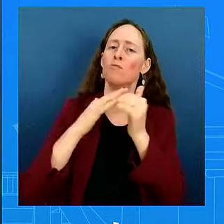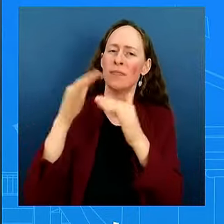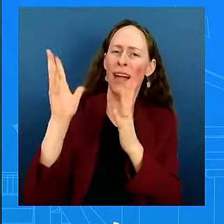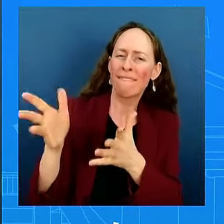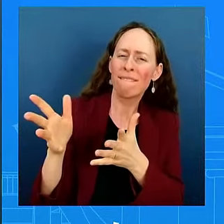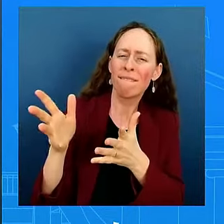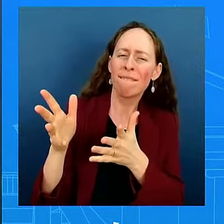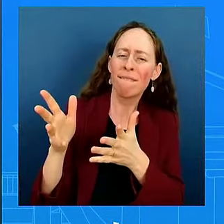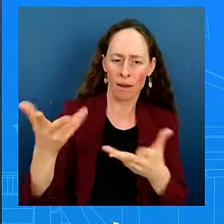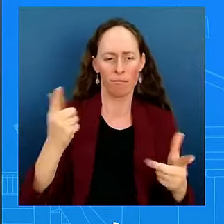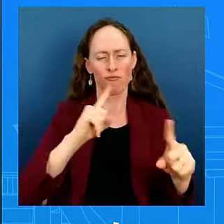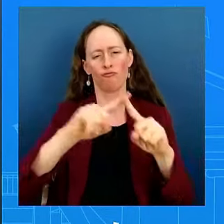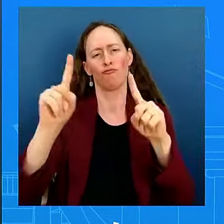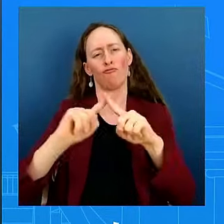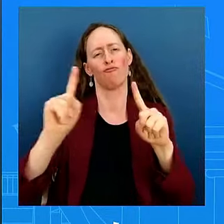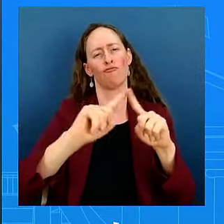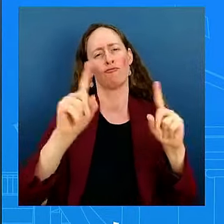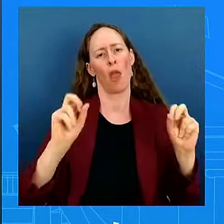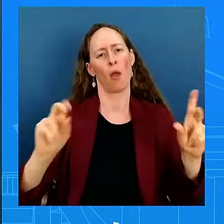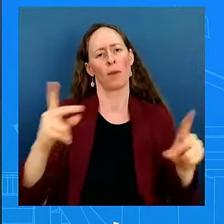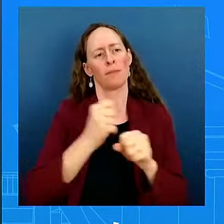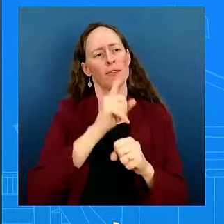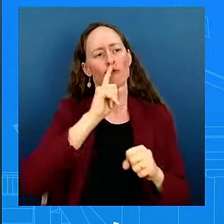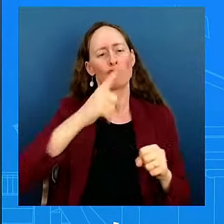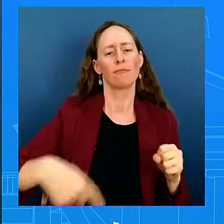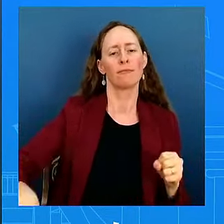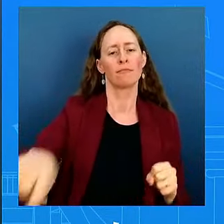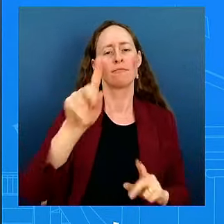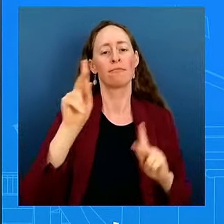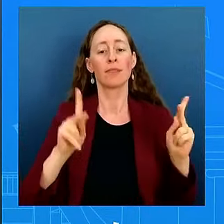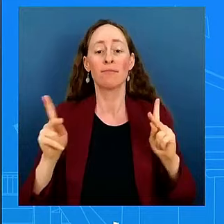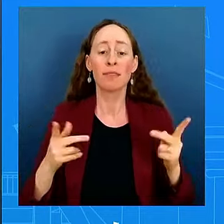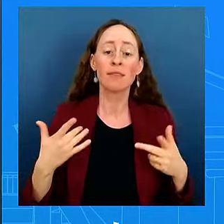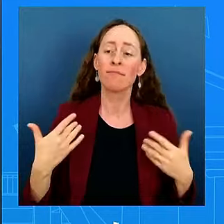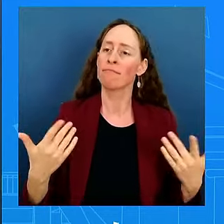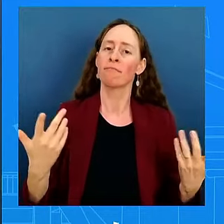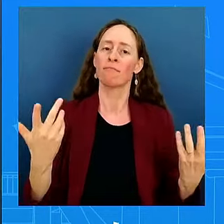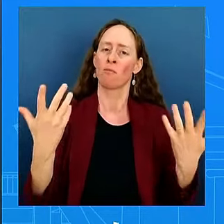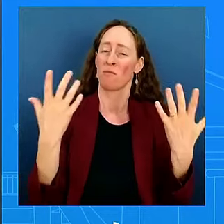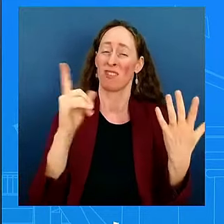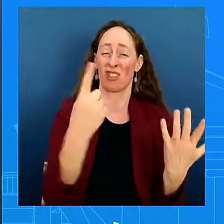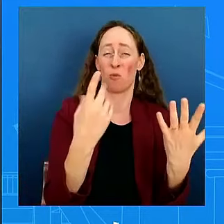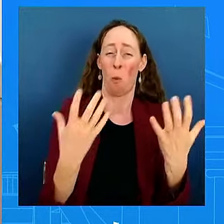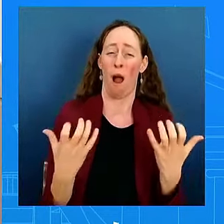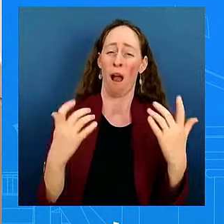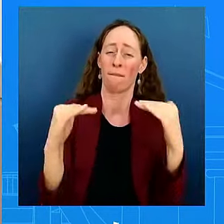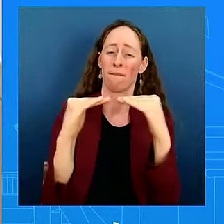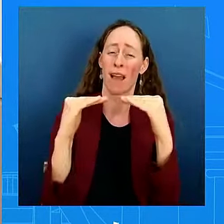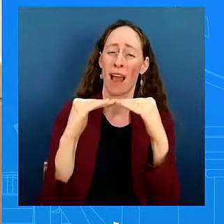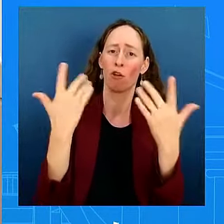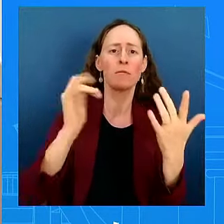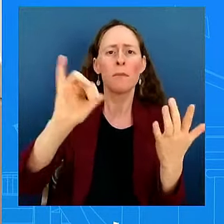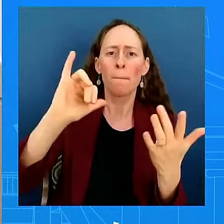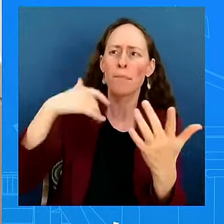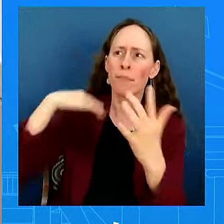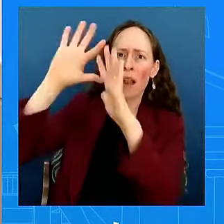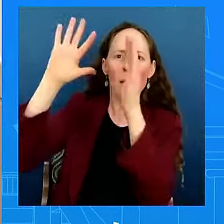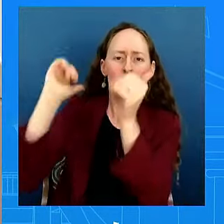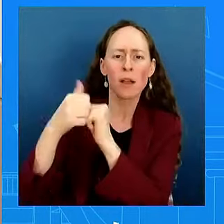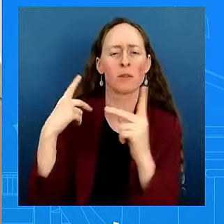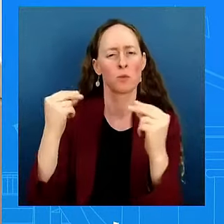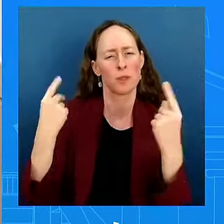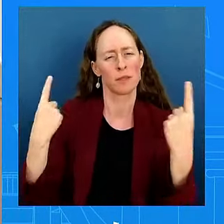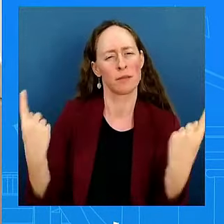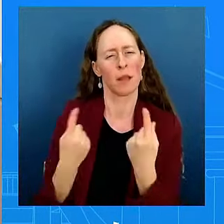addressing our climate imperatives and making sure we're building an economy that works for everyone. But it's not using the word Bidenomics and